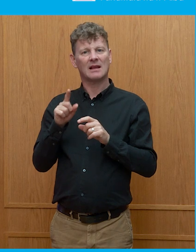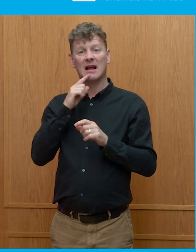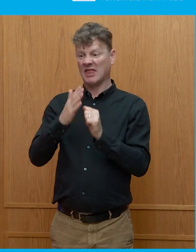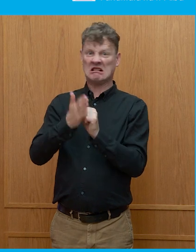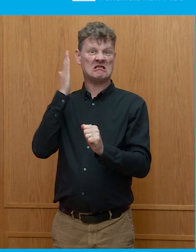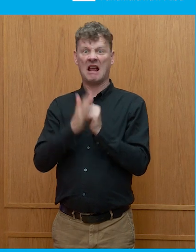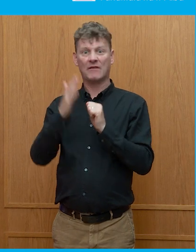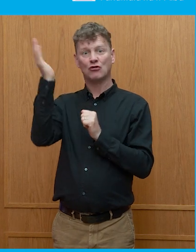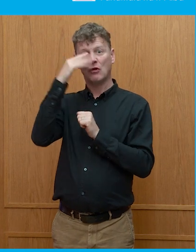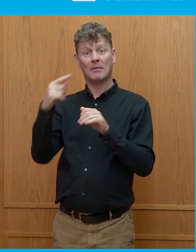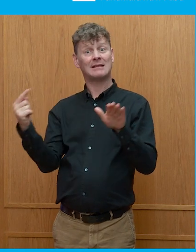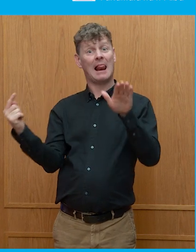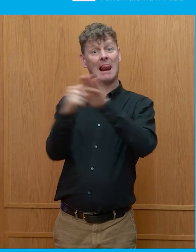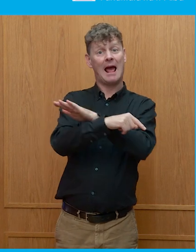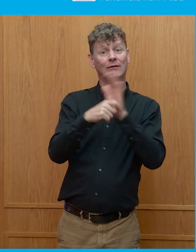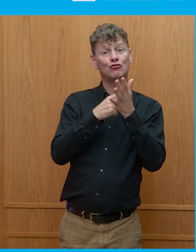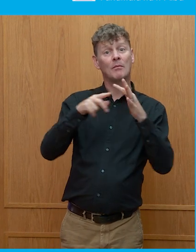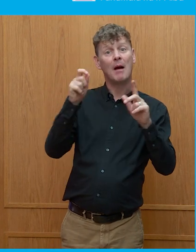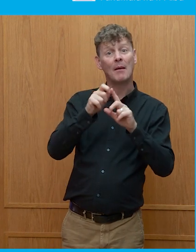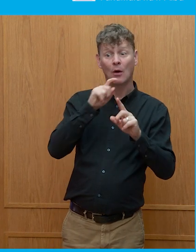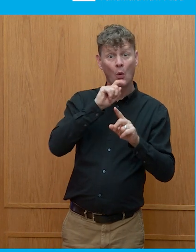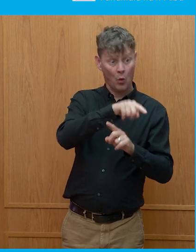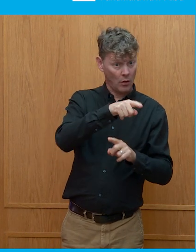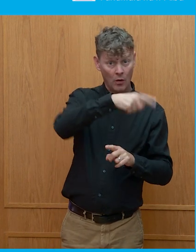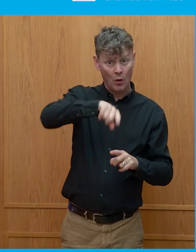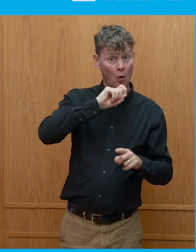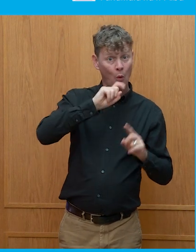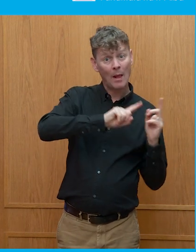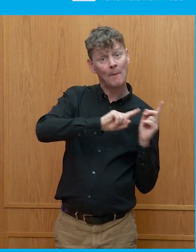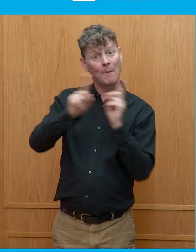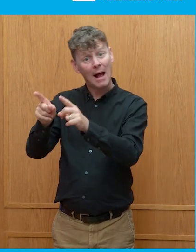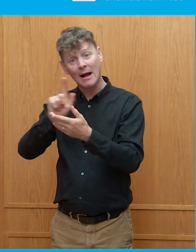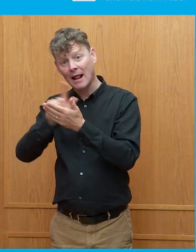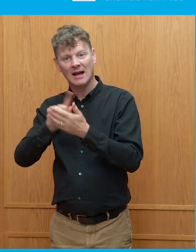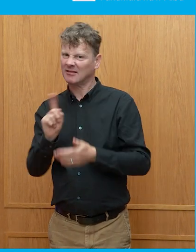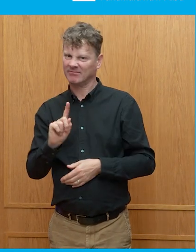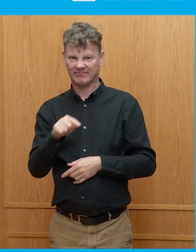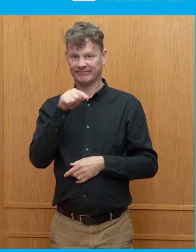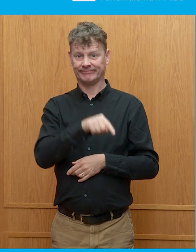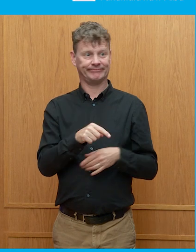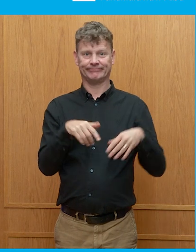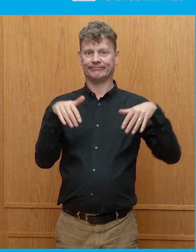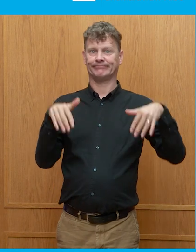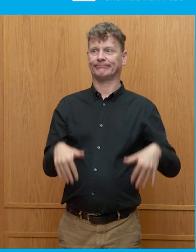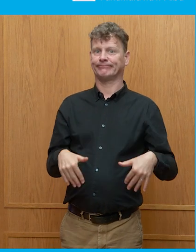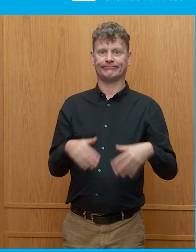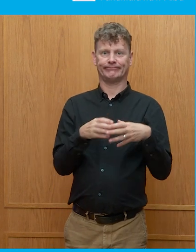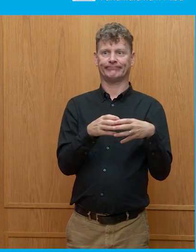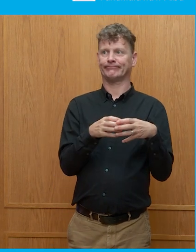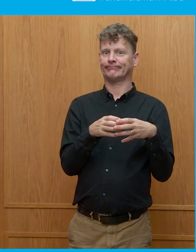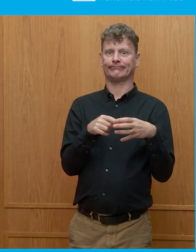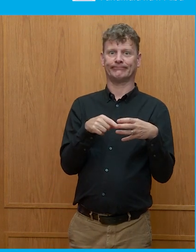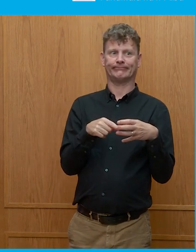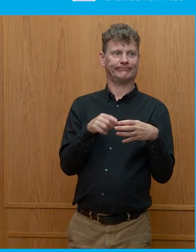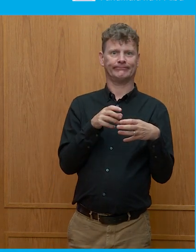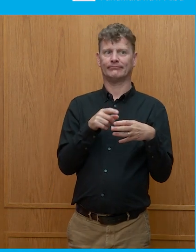are not going back. So they're going to have to figure out a way. They're going to be in the desert, I think, for a long time. I think